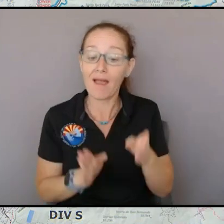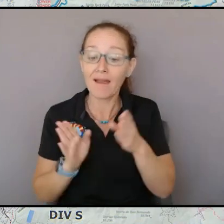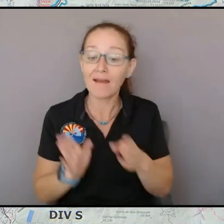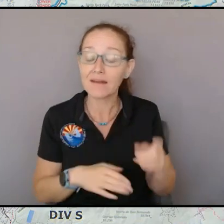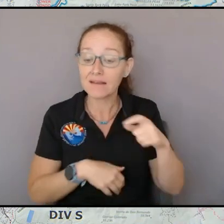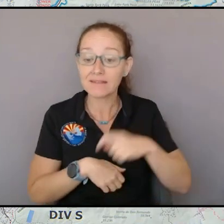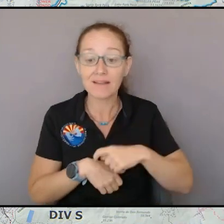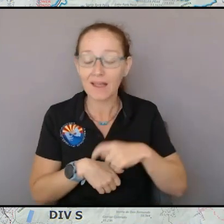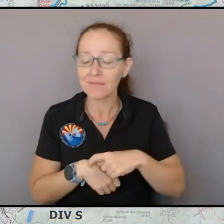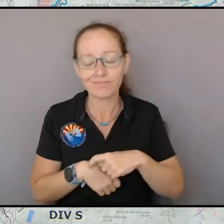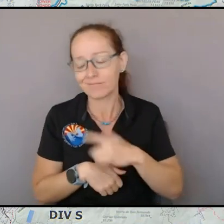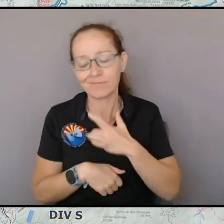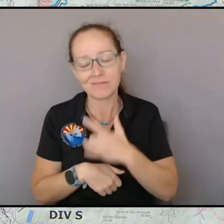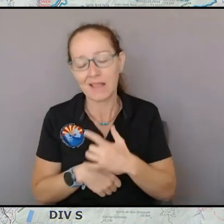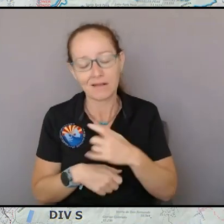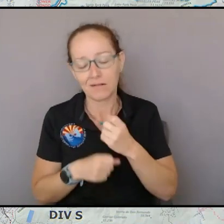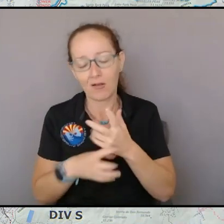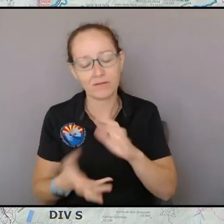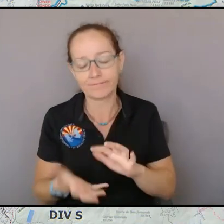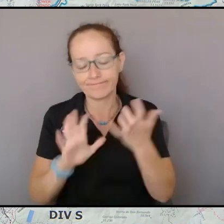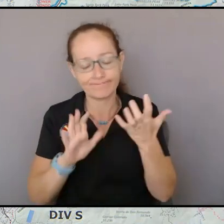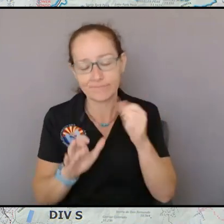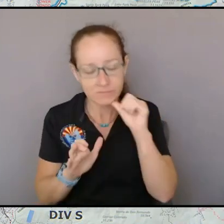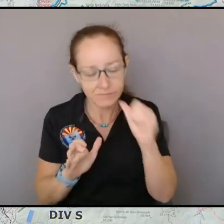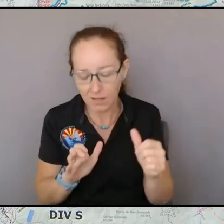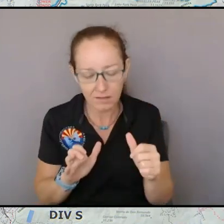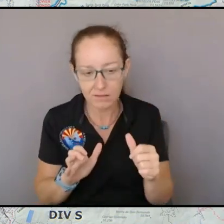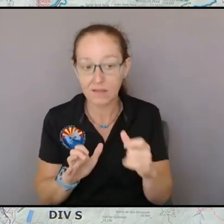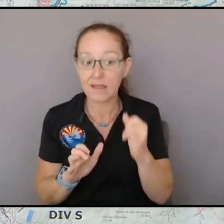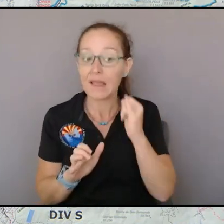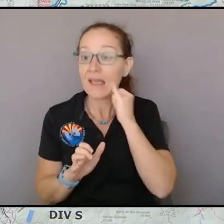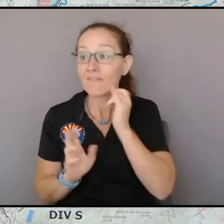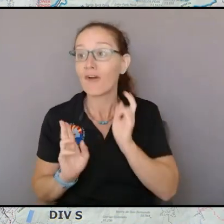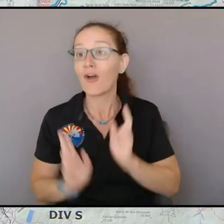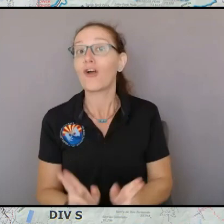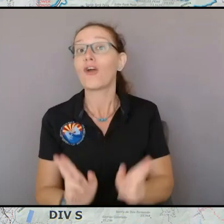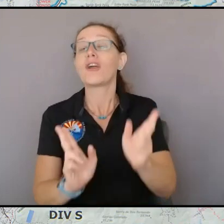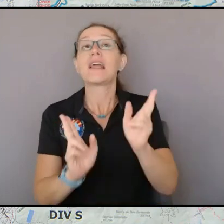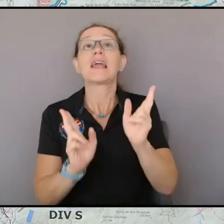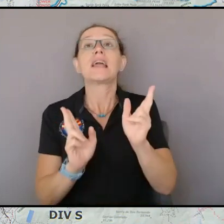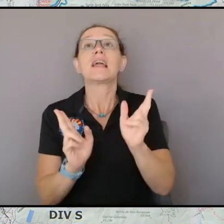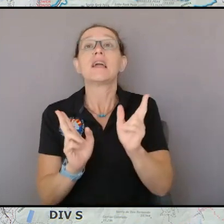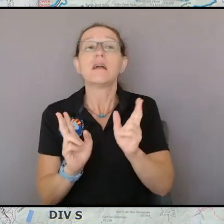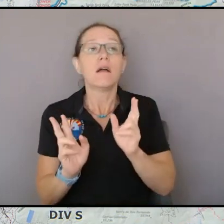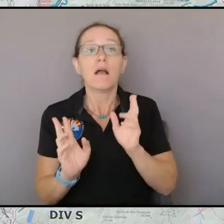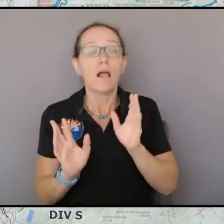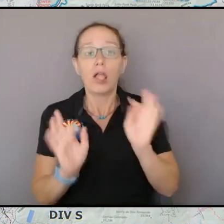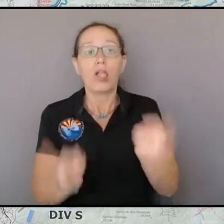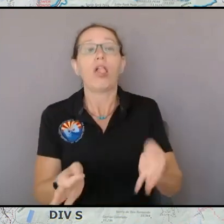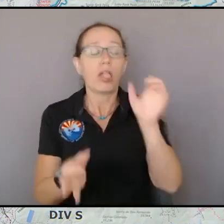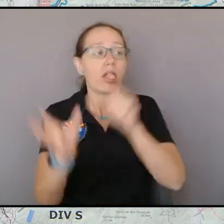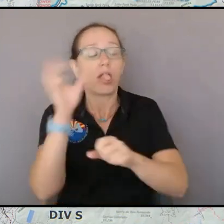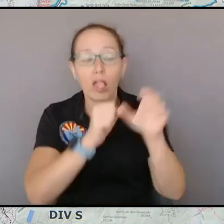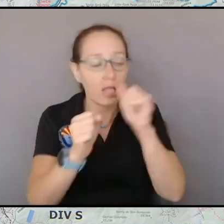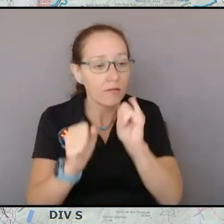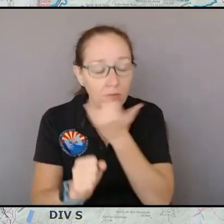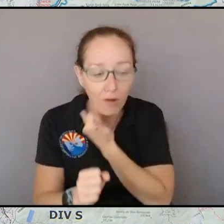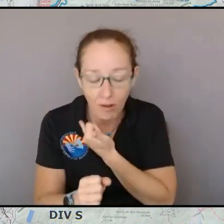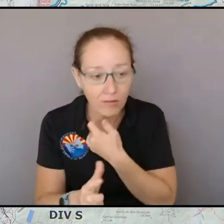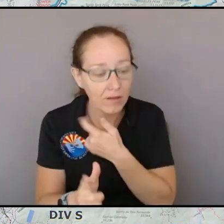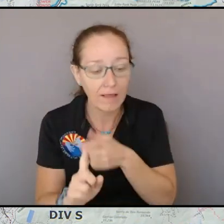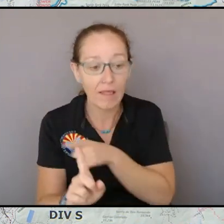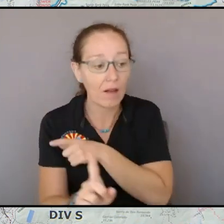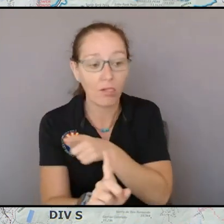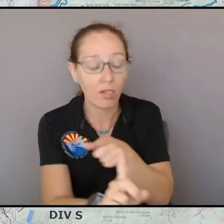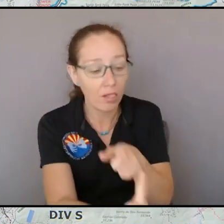up that we make assumptions and we go down make assumptions that are unnecessary and wrong and we go down a certain path that also